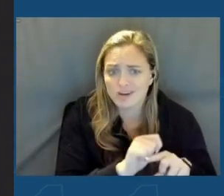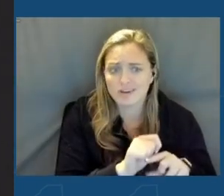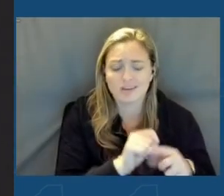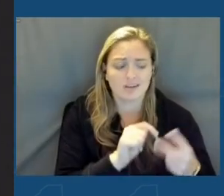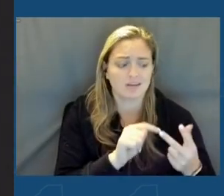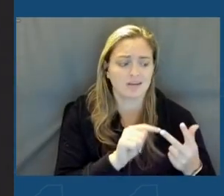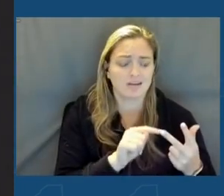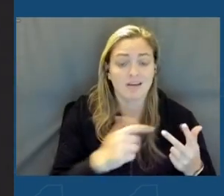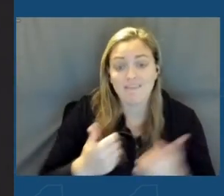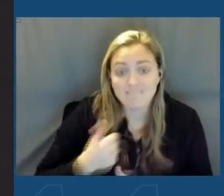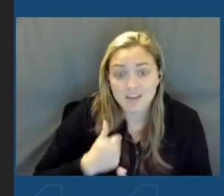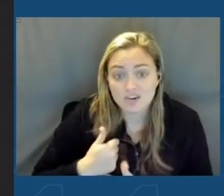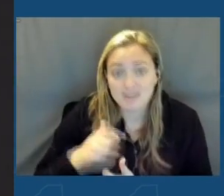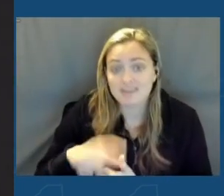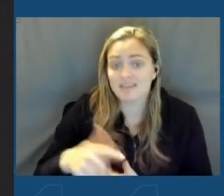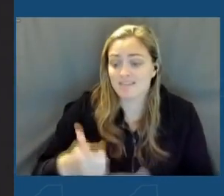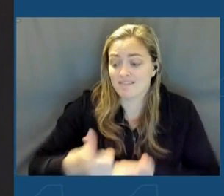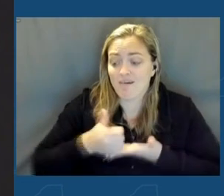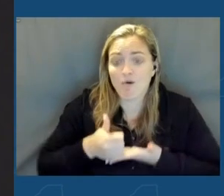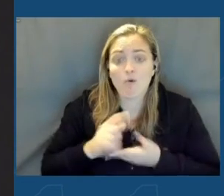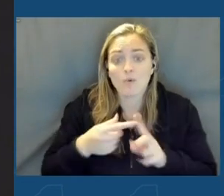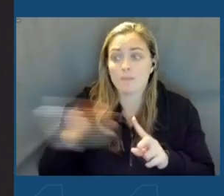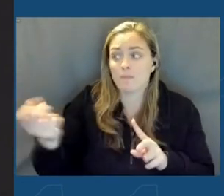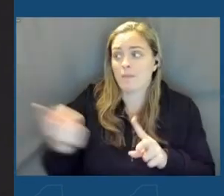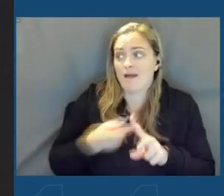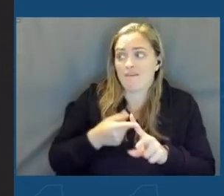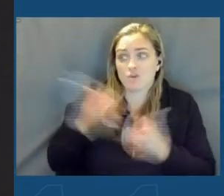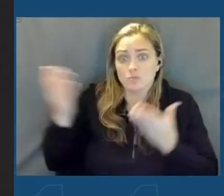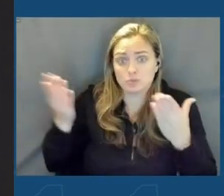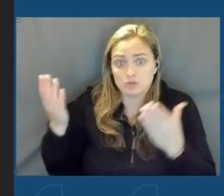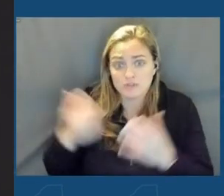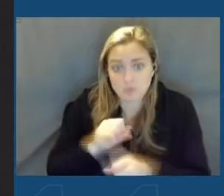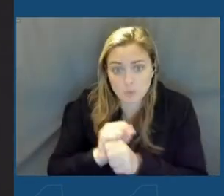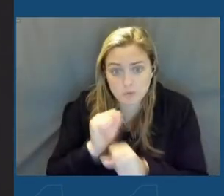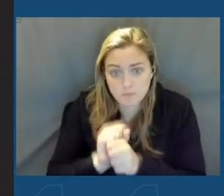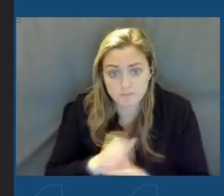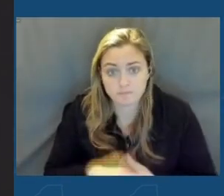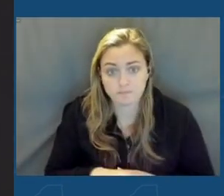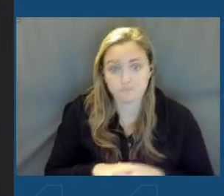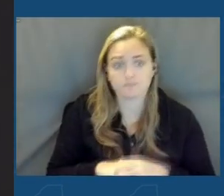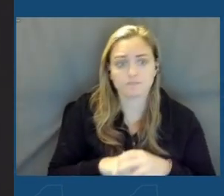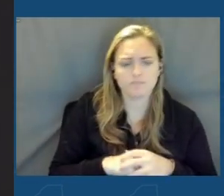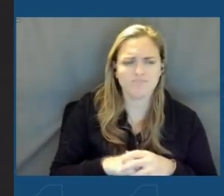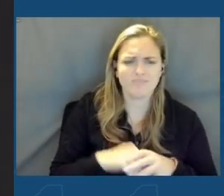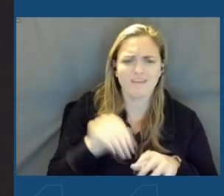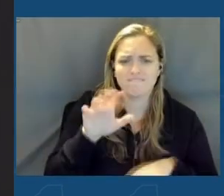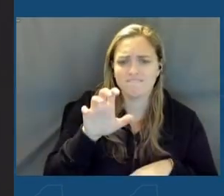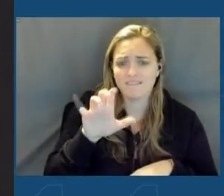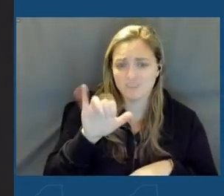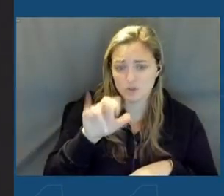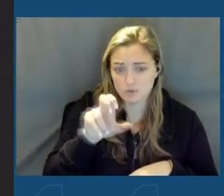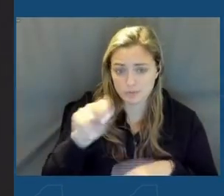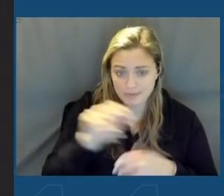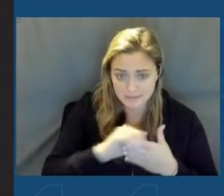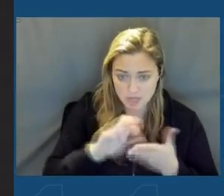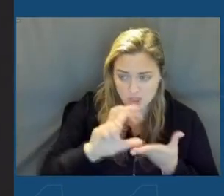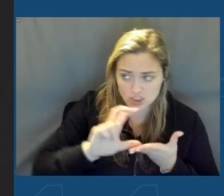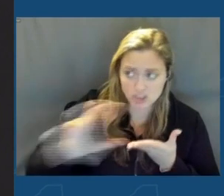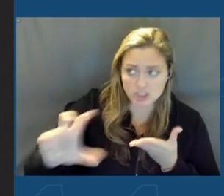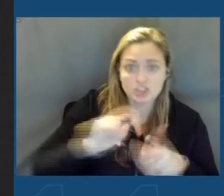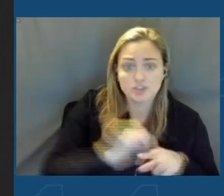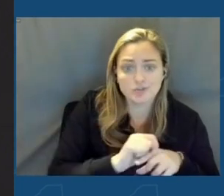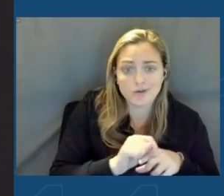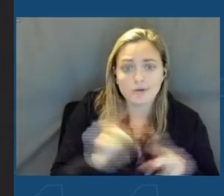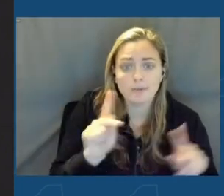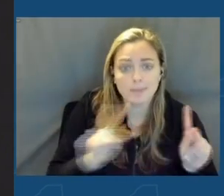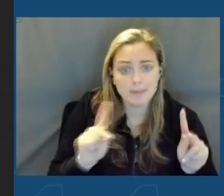They need our veterans who need that extra help when they come back from their service. So over $500 million invested in supporting the training